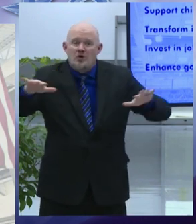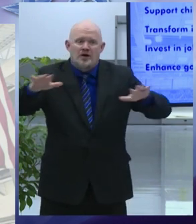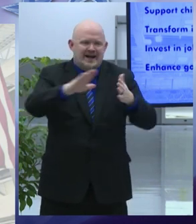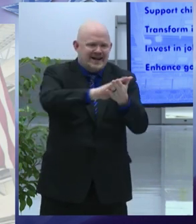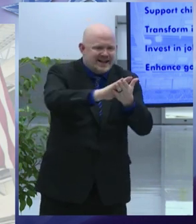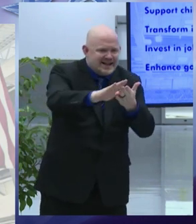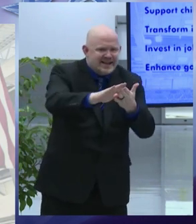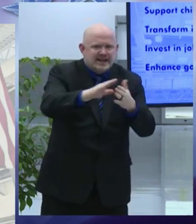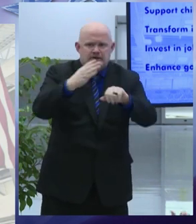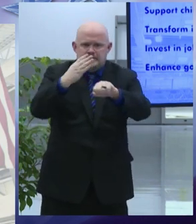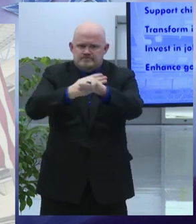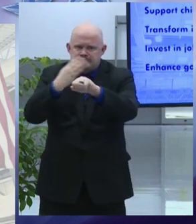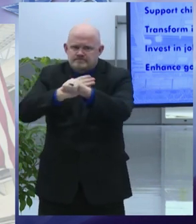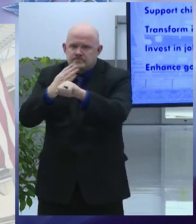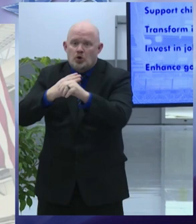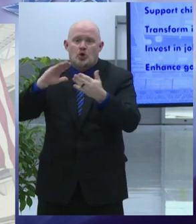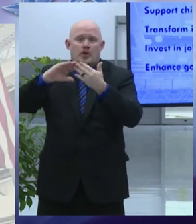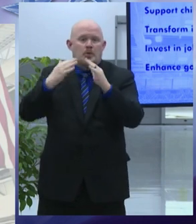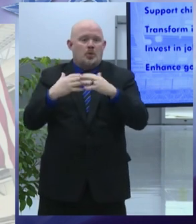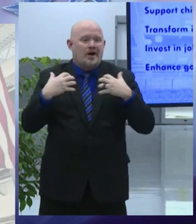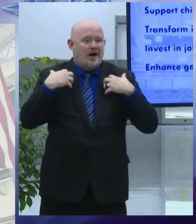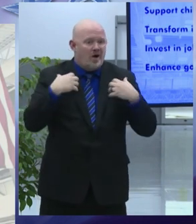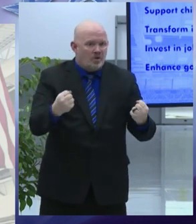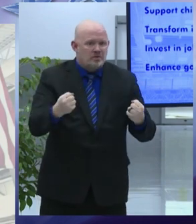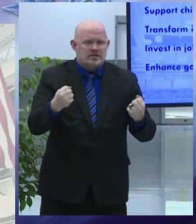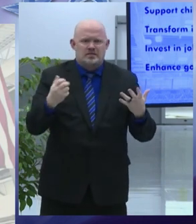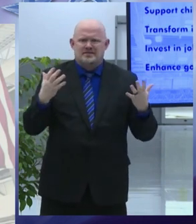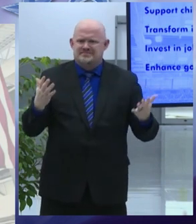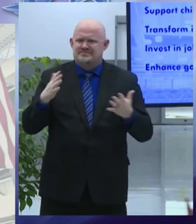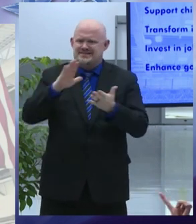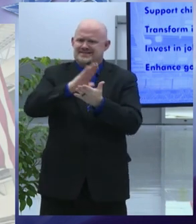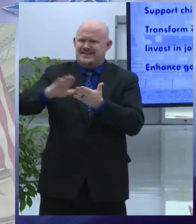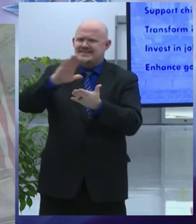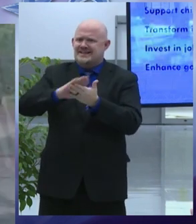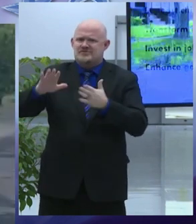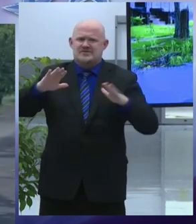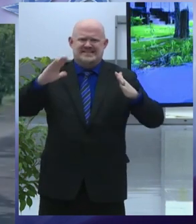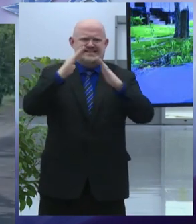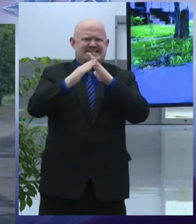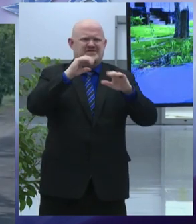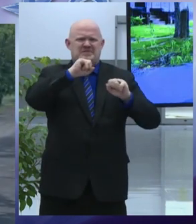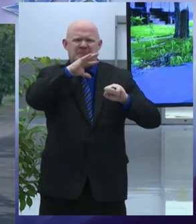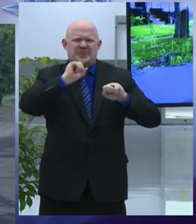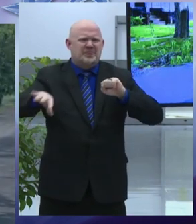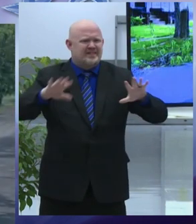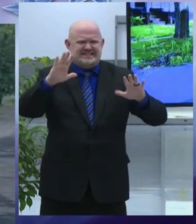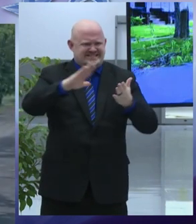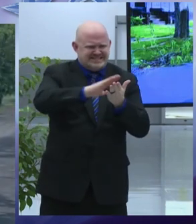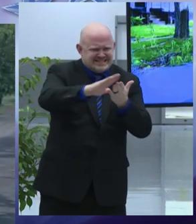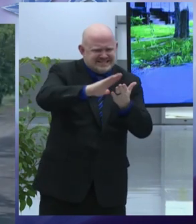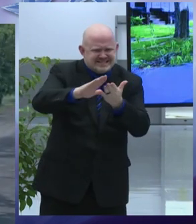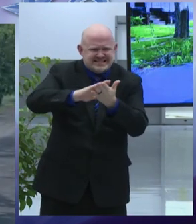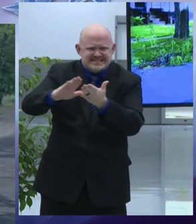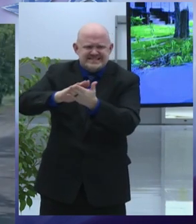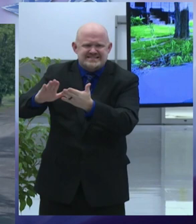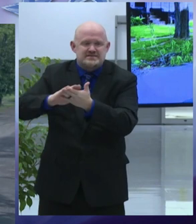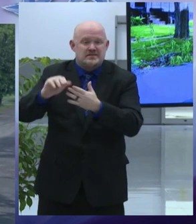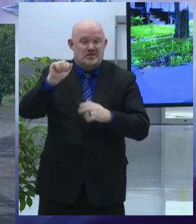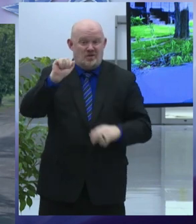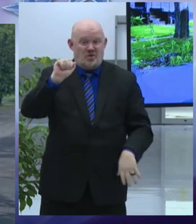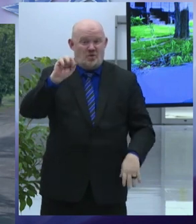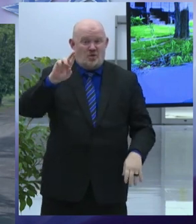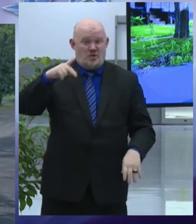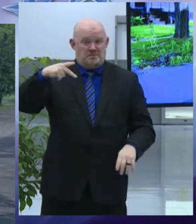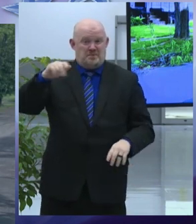american rescue plan relief is one of the reasons i am so confident about the future of syracuse the